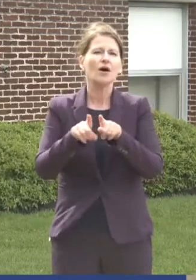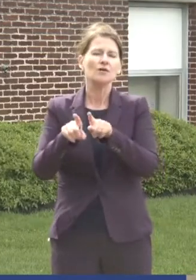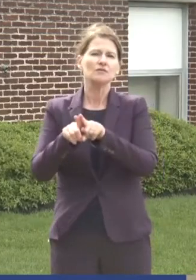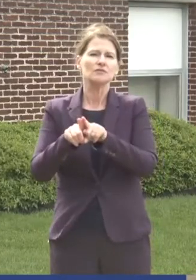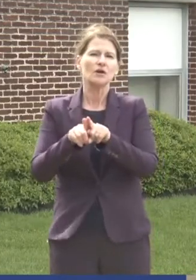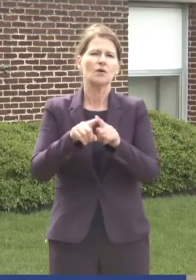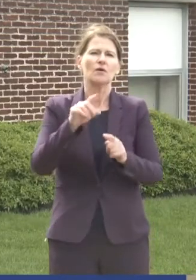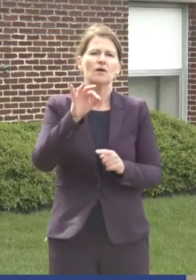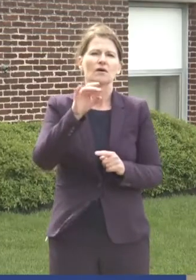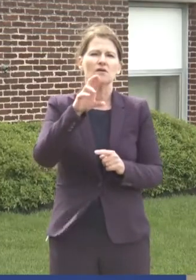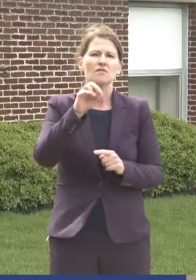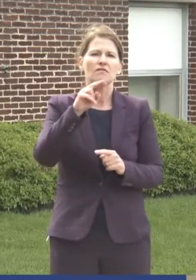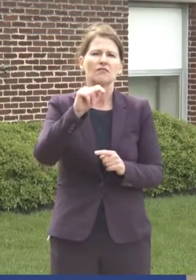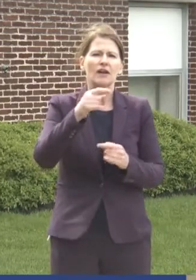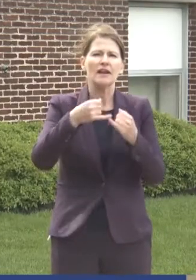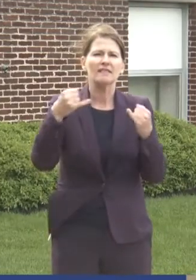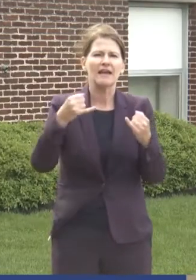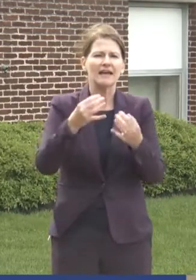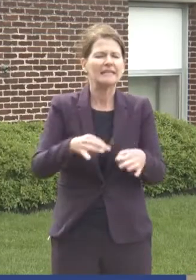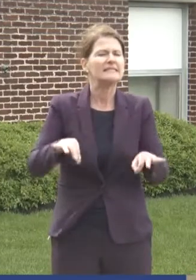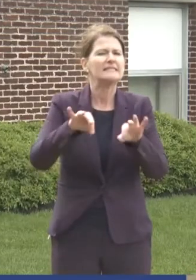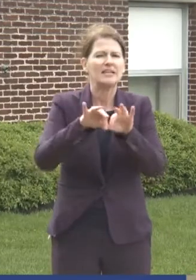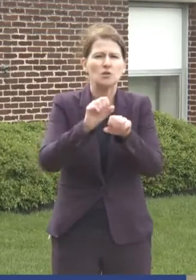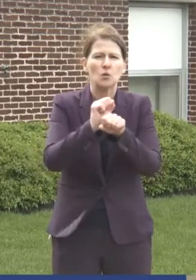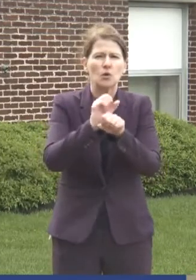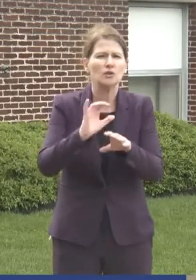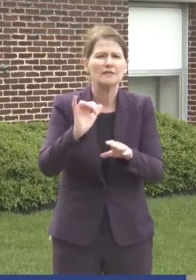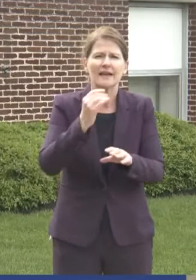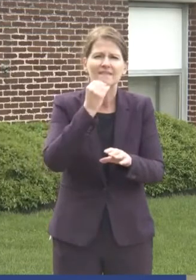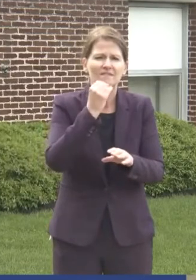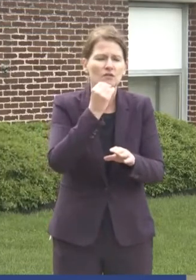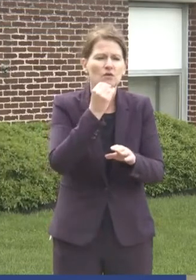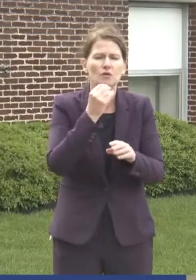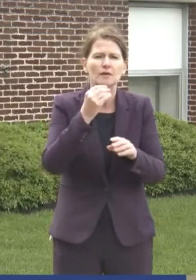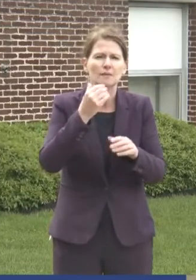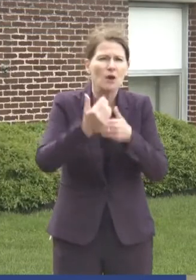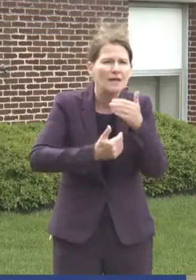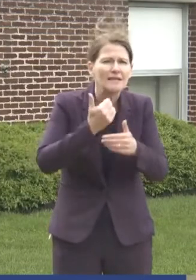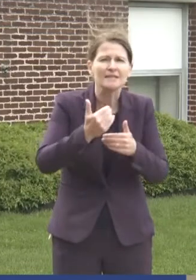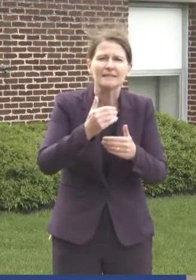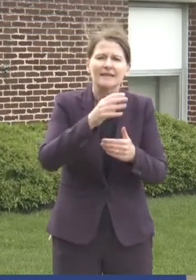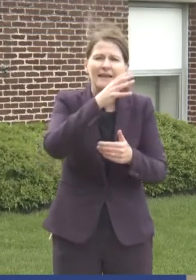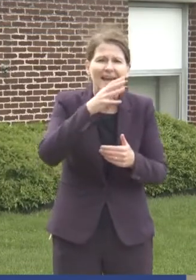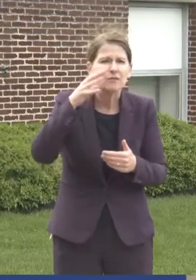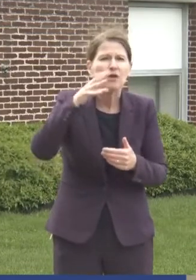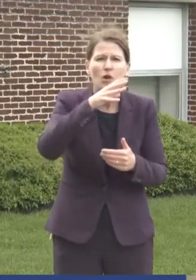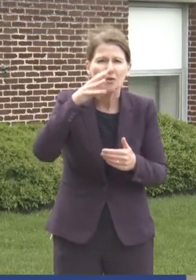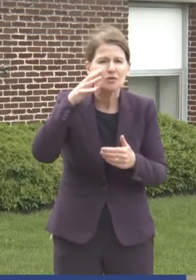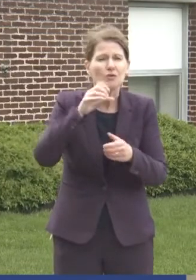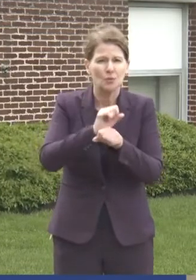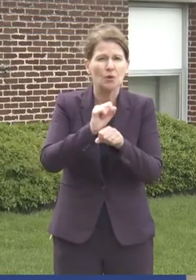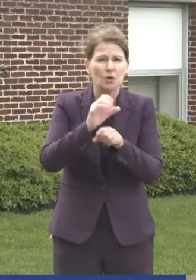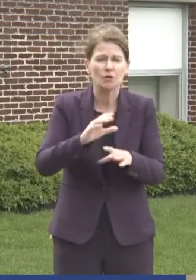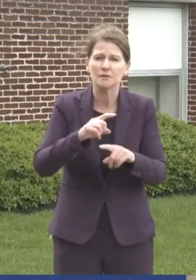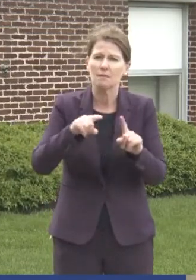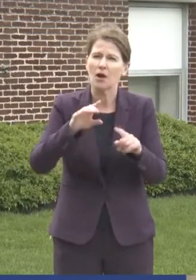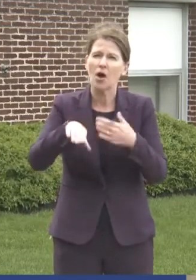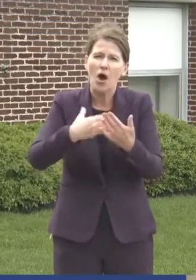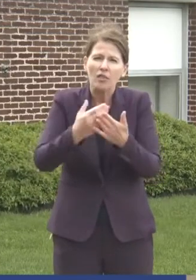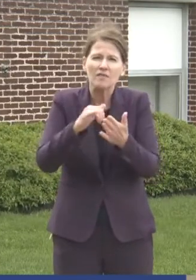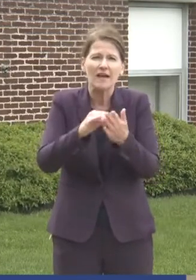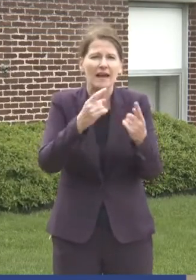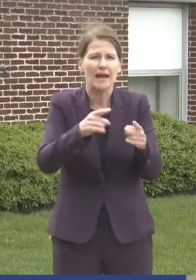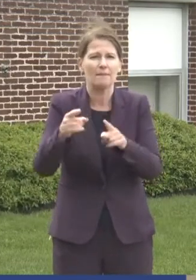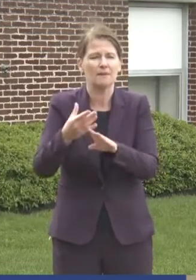frontline essential workers like food, food processing, agricultural workers. But all that happened before